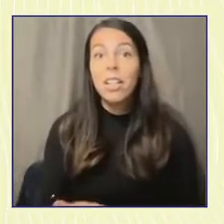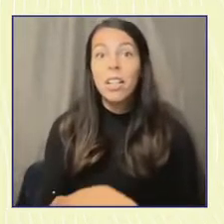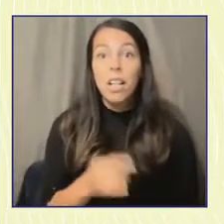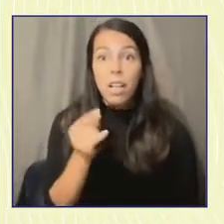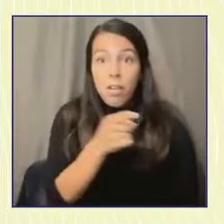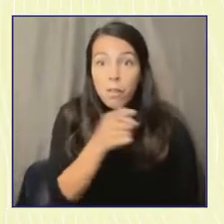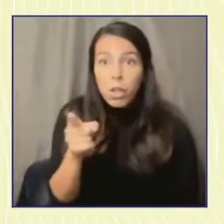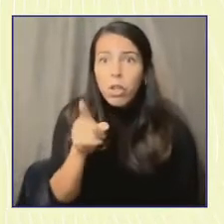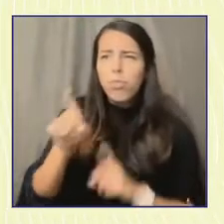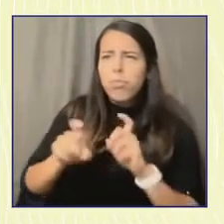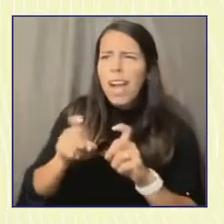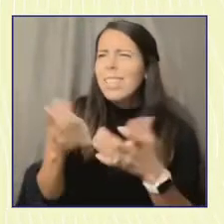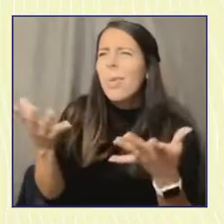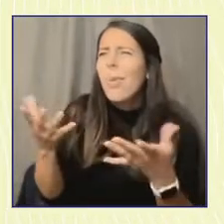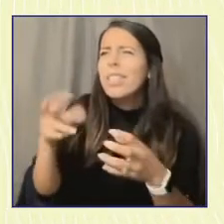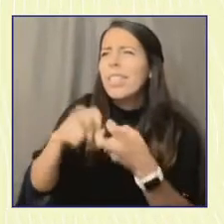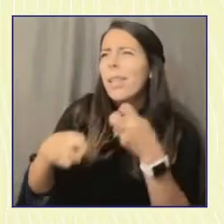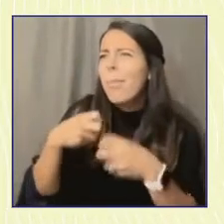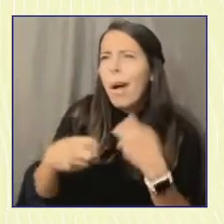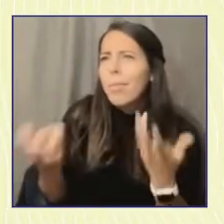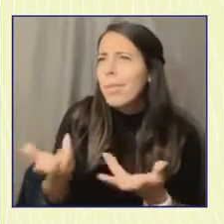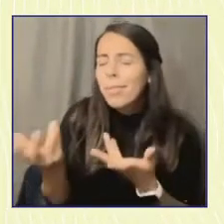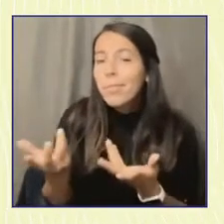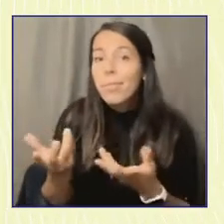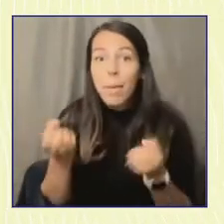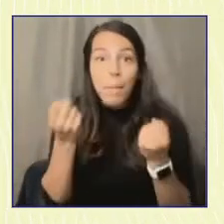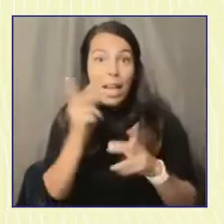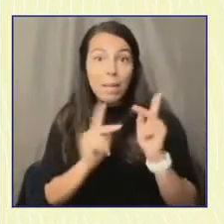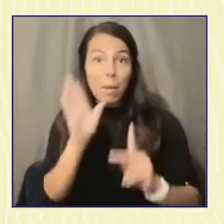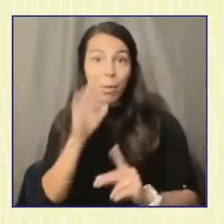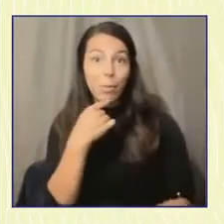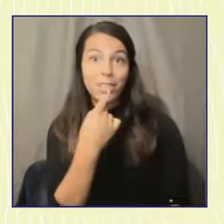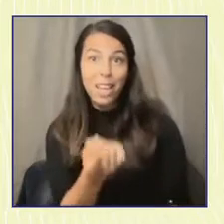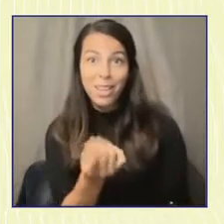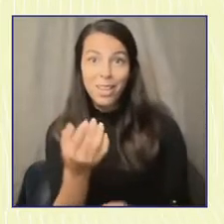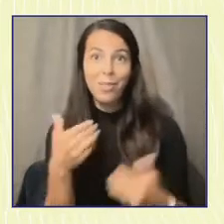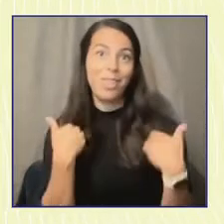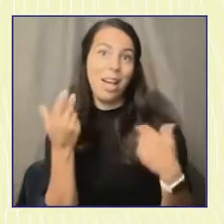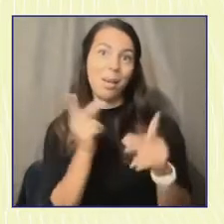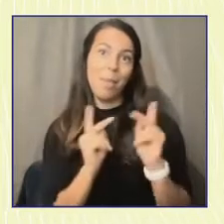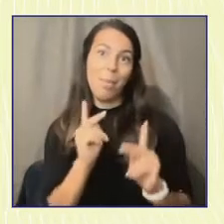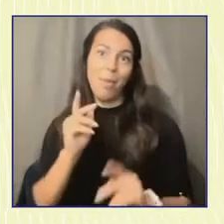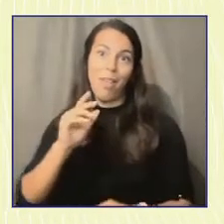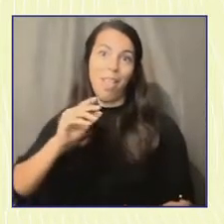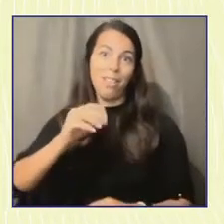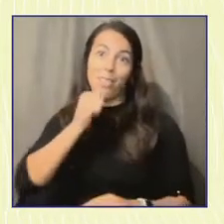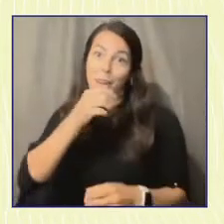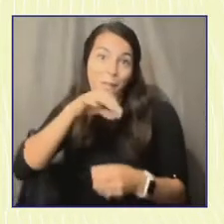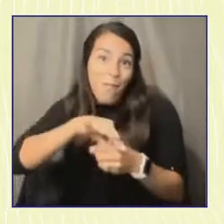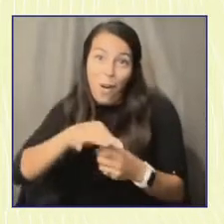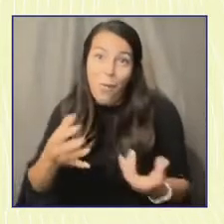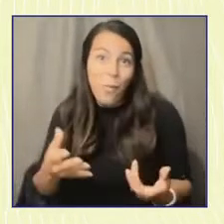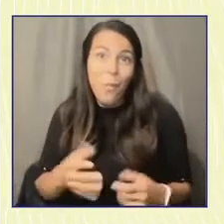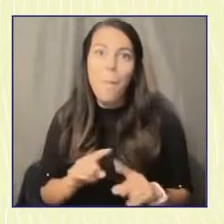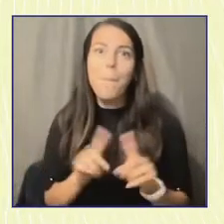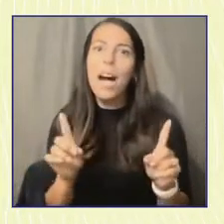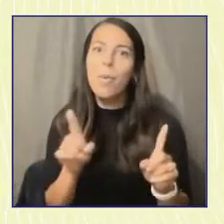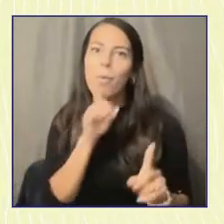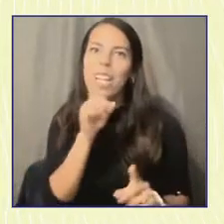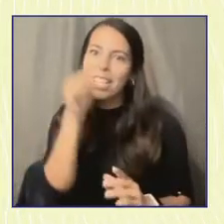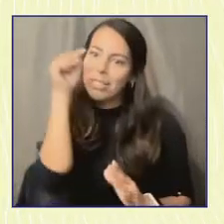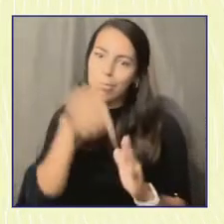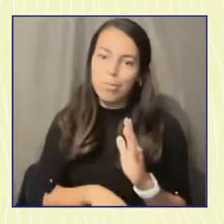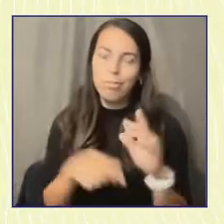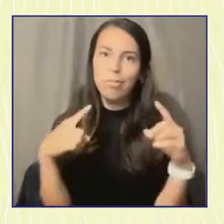is, many will probably tell you, well, young people don't vote. But actually, it's dramatically more complicated than that.